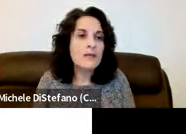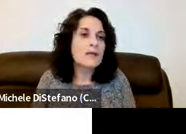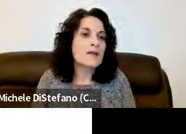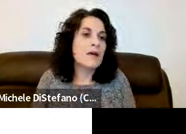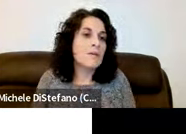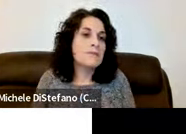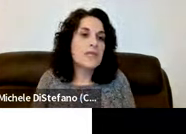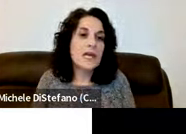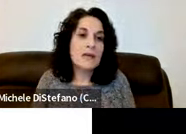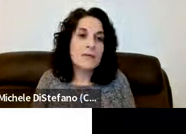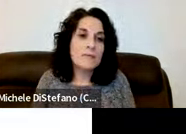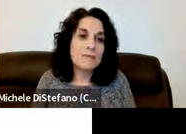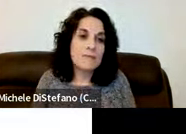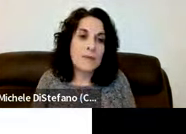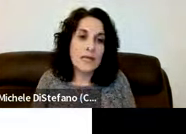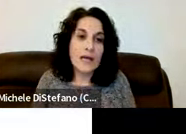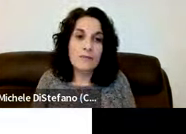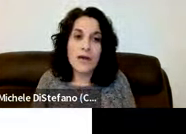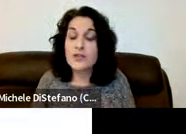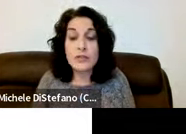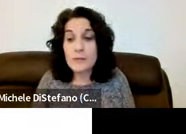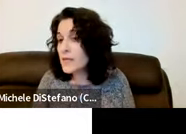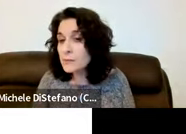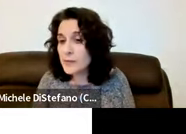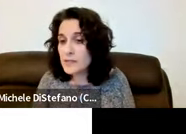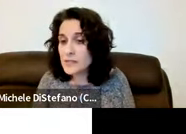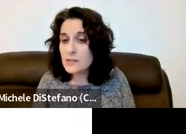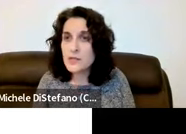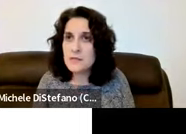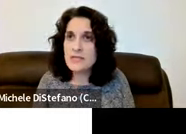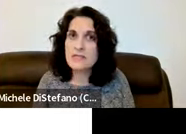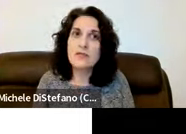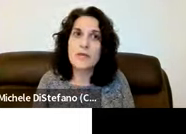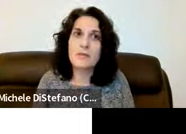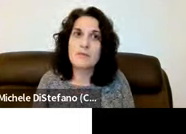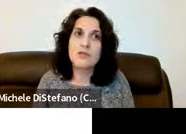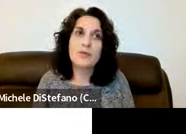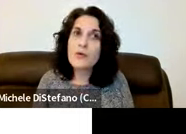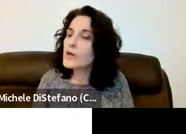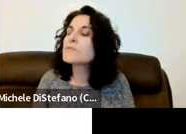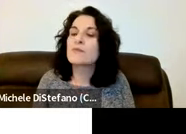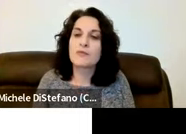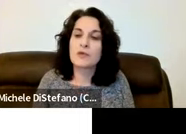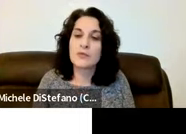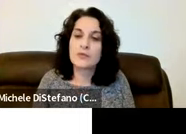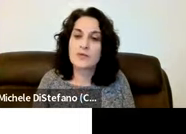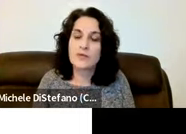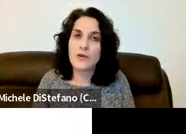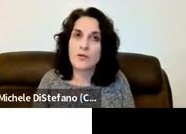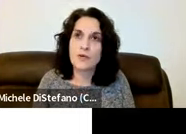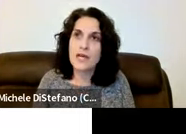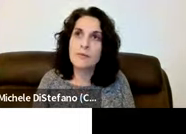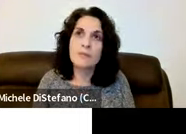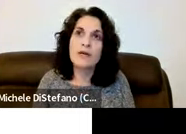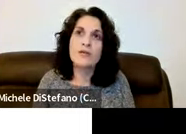becoming um they may not have streaming capabilities which means you may be able to program them from your bluetooth